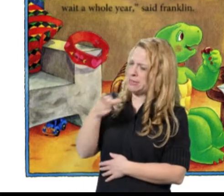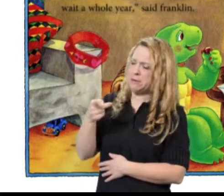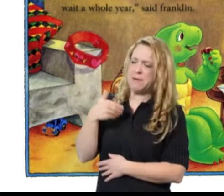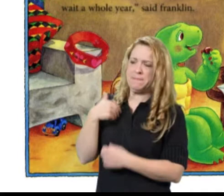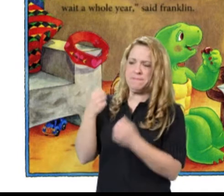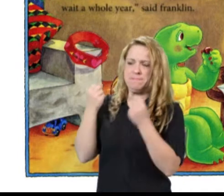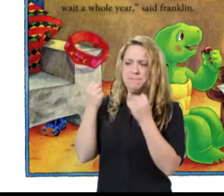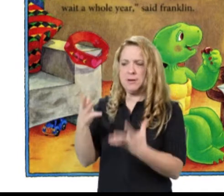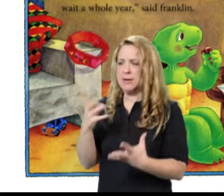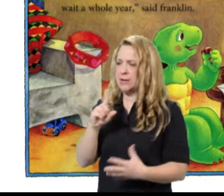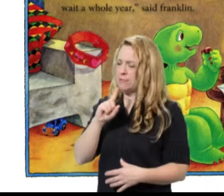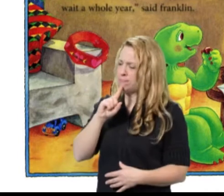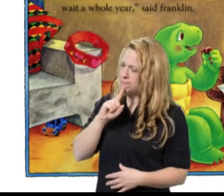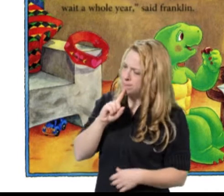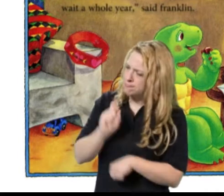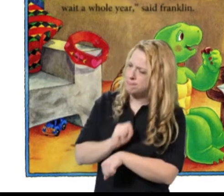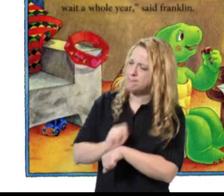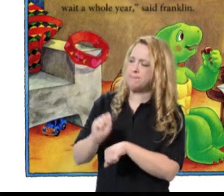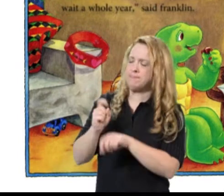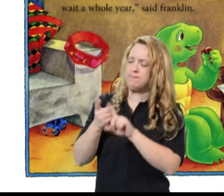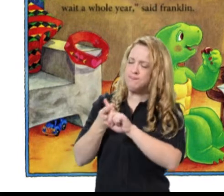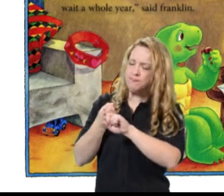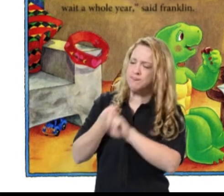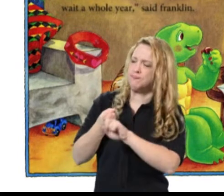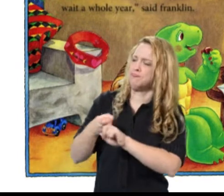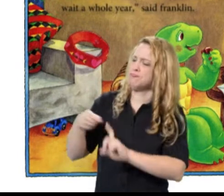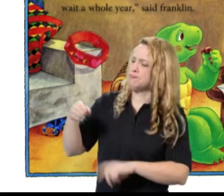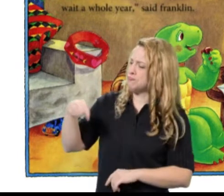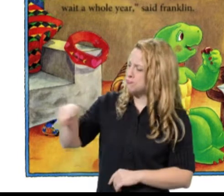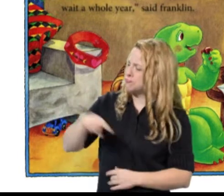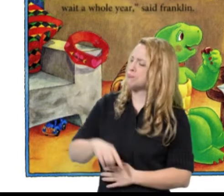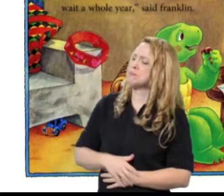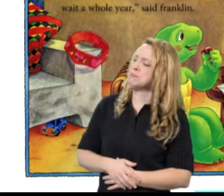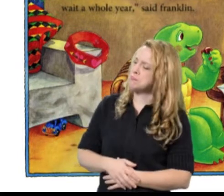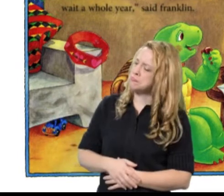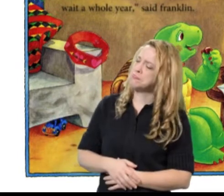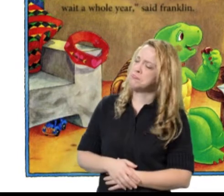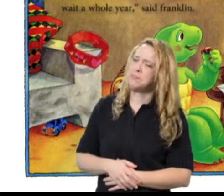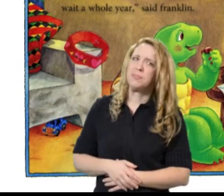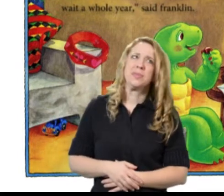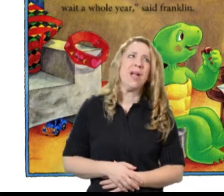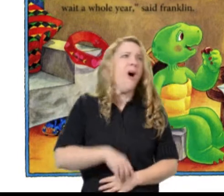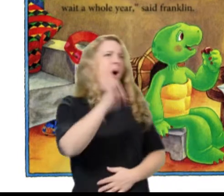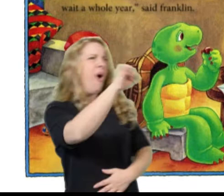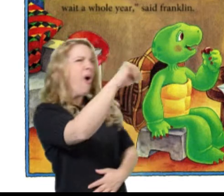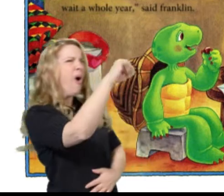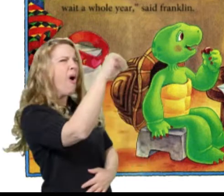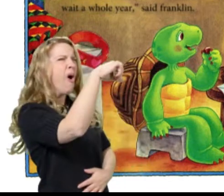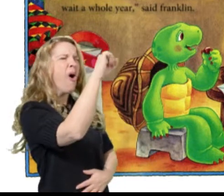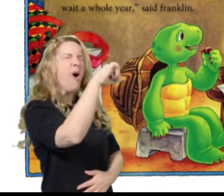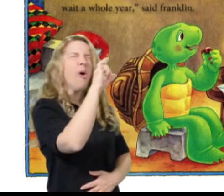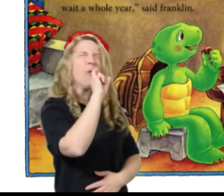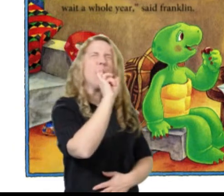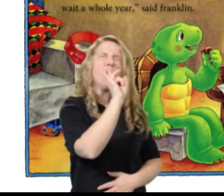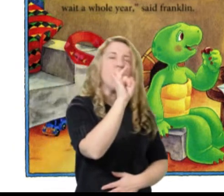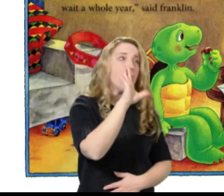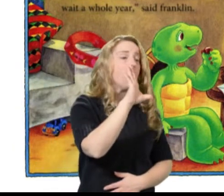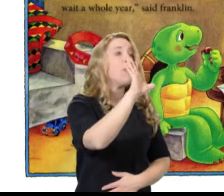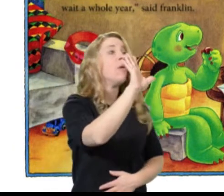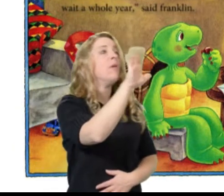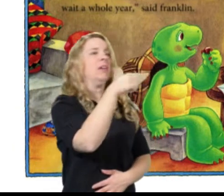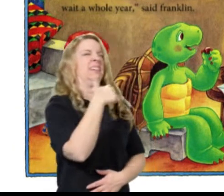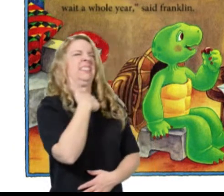That night, Franklin told his parents about the party. It sounds as if you have some very good friends, said